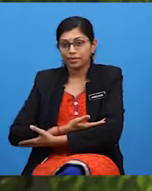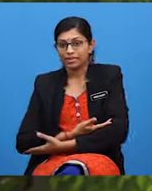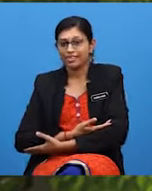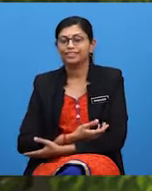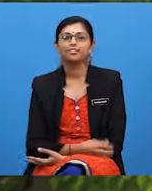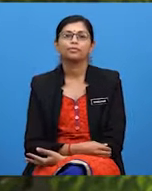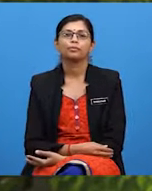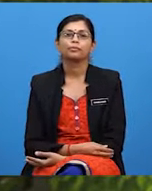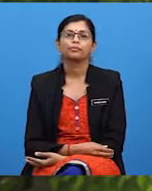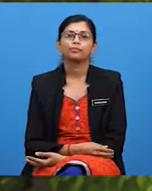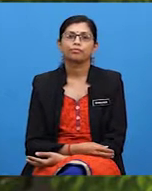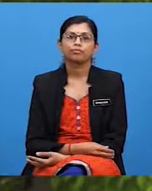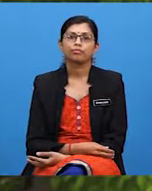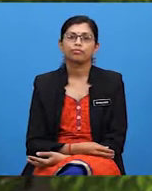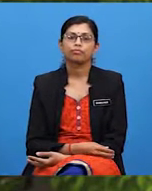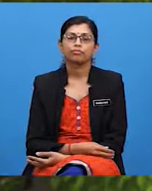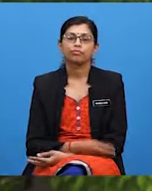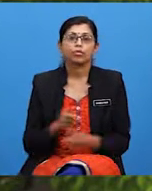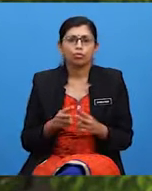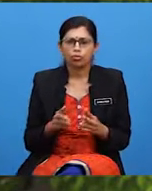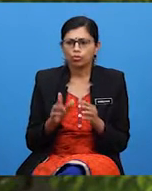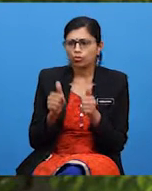They are very interesting, right?